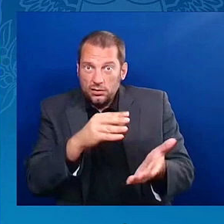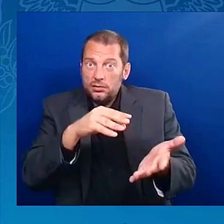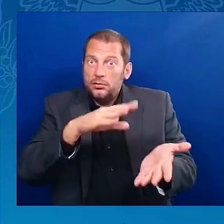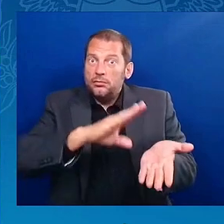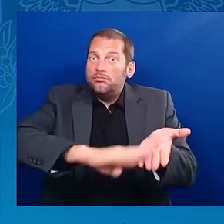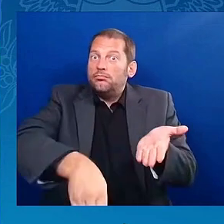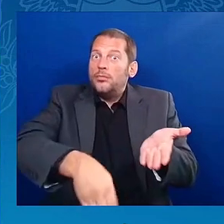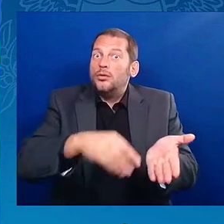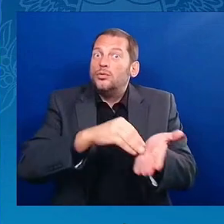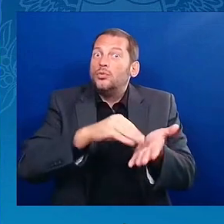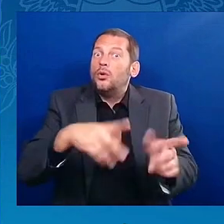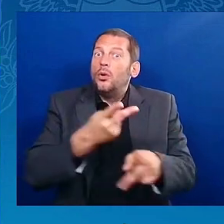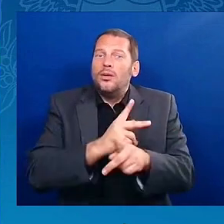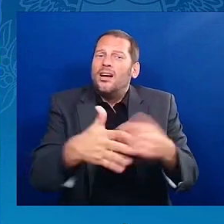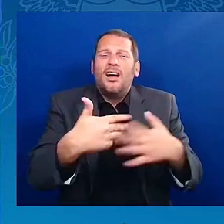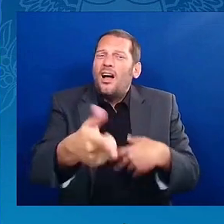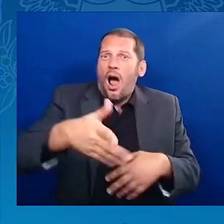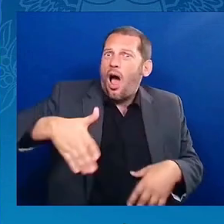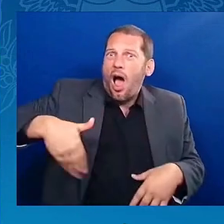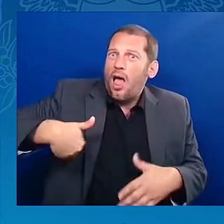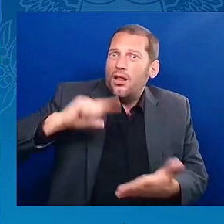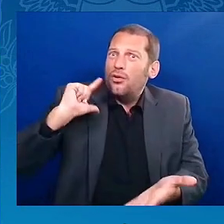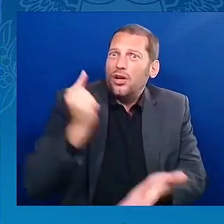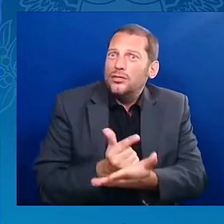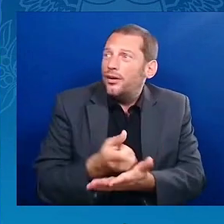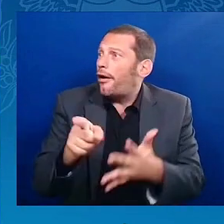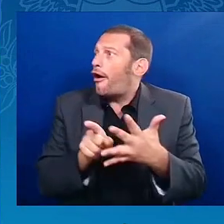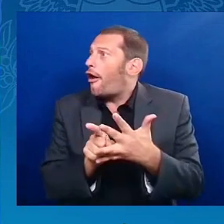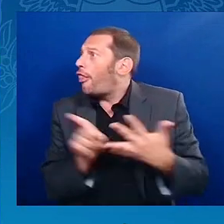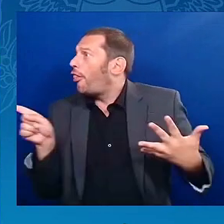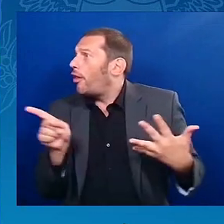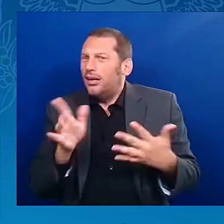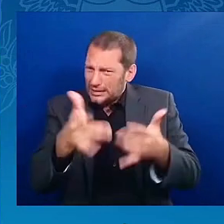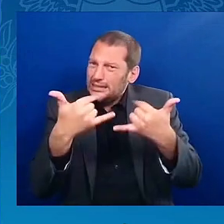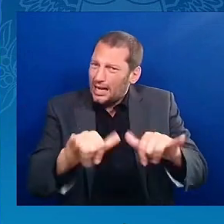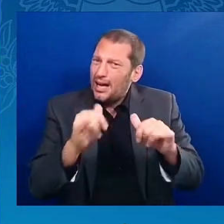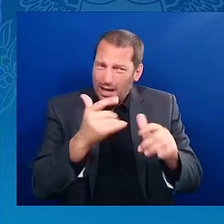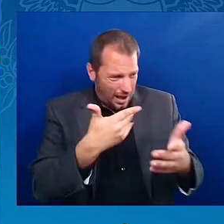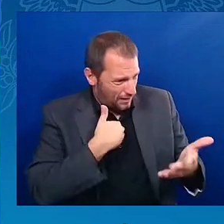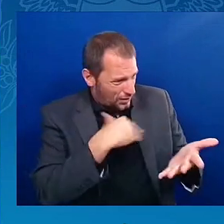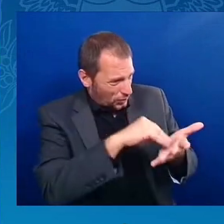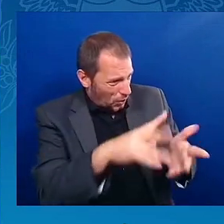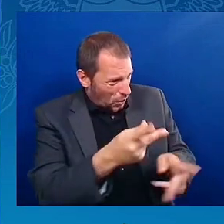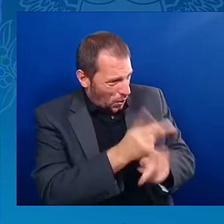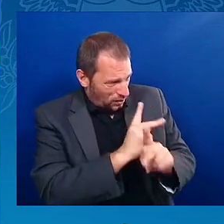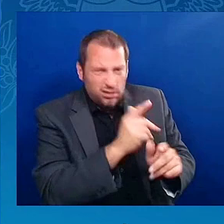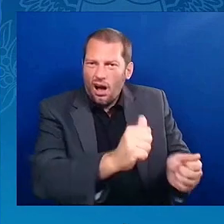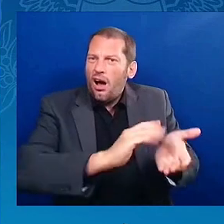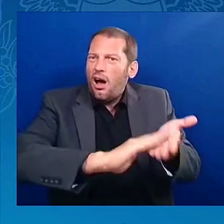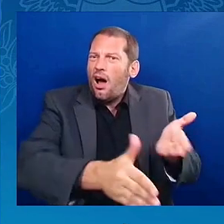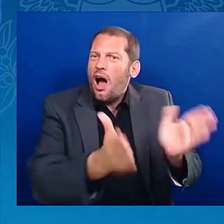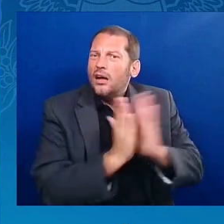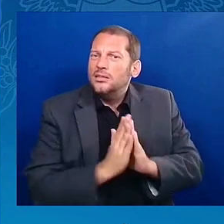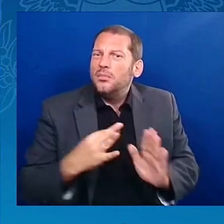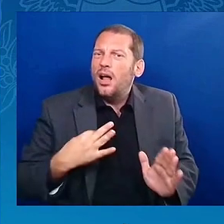again, it's about the logic, but it's about the logic behind it. It's just about the logic behind it. Here's the thing.